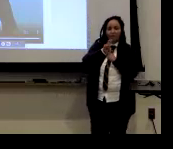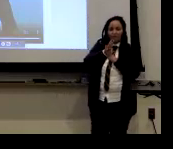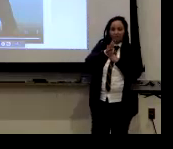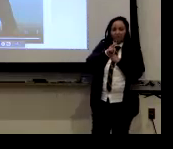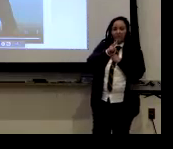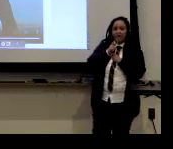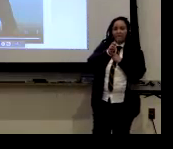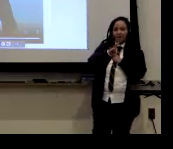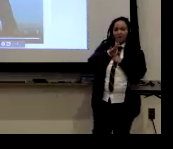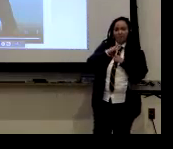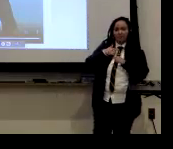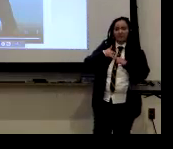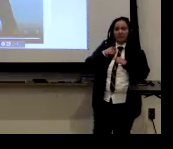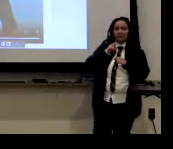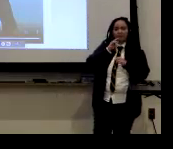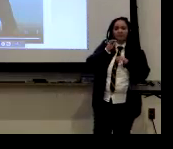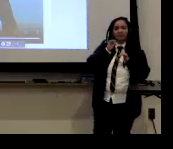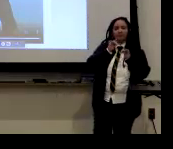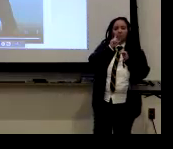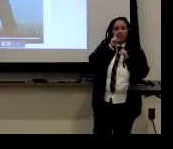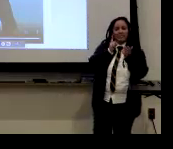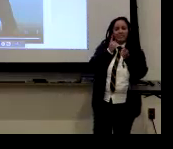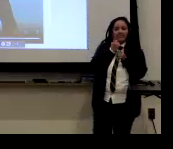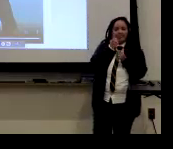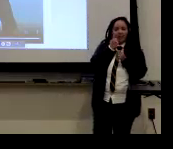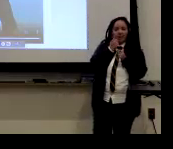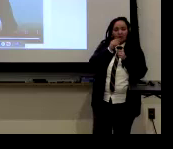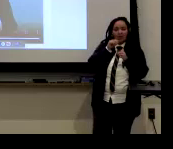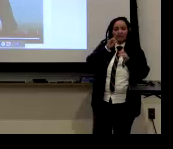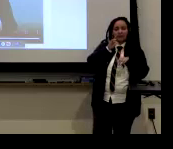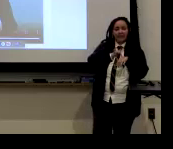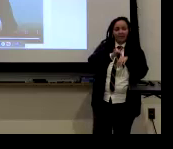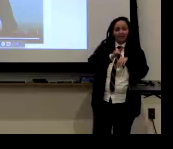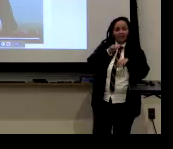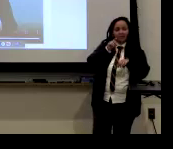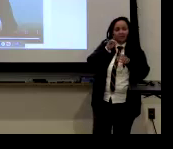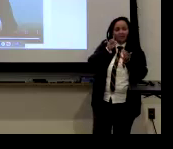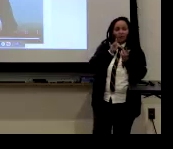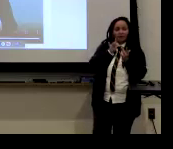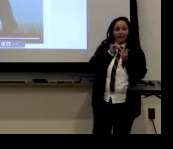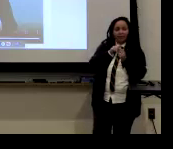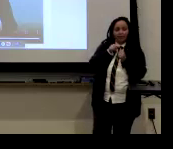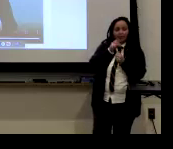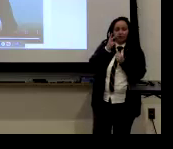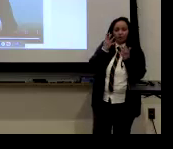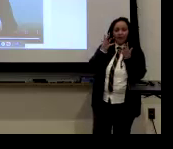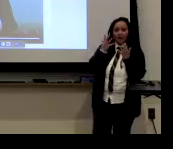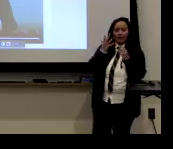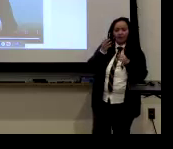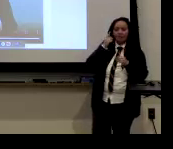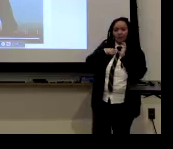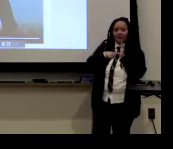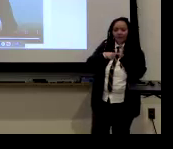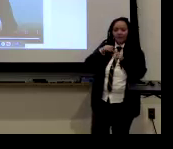So that's just a little bit about ASL. And when it comes to verbs, verbs tend to be a singular movement or singular